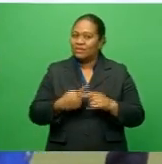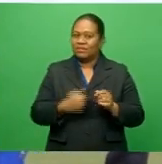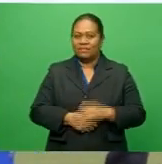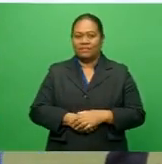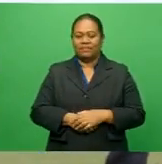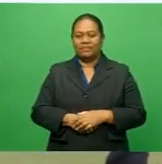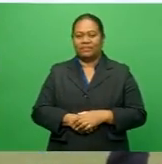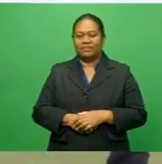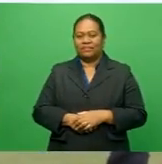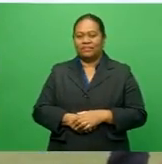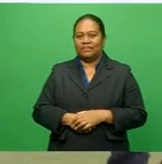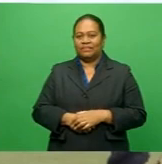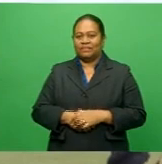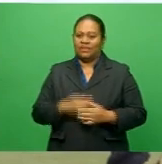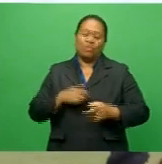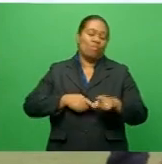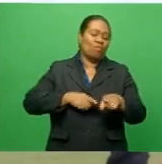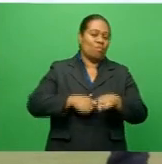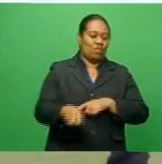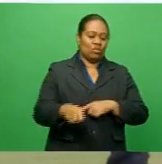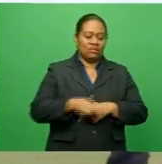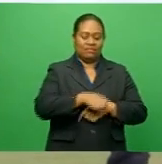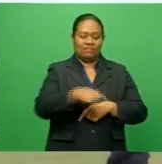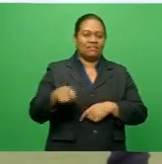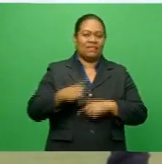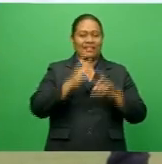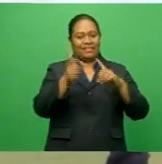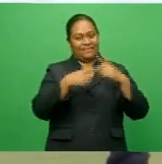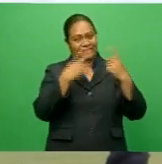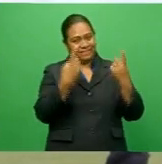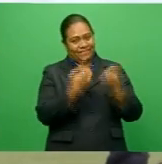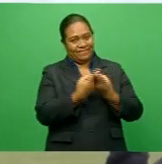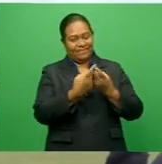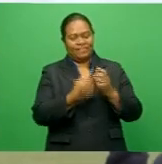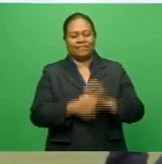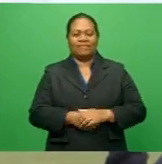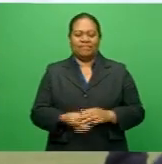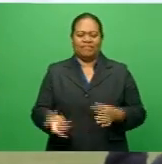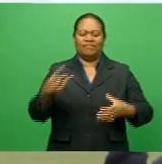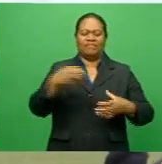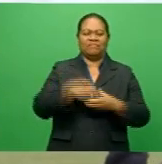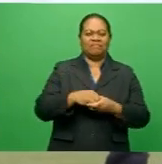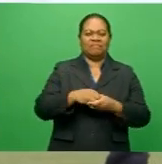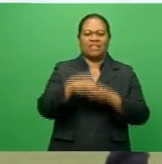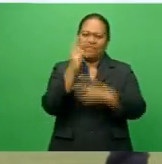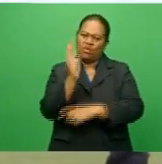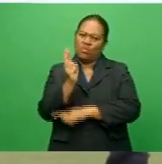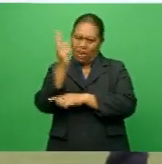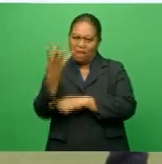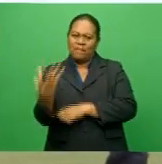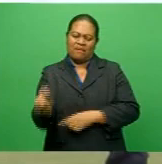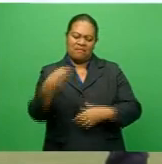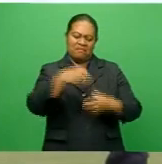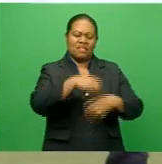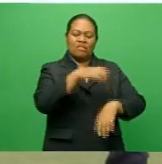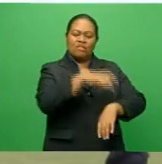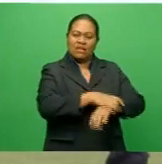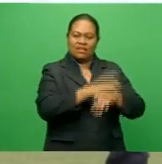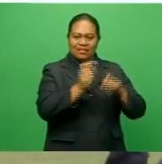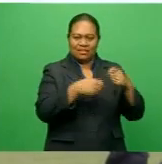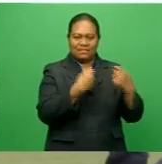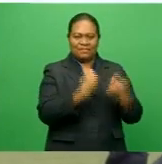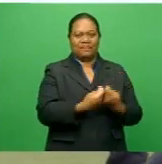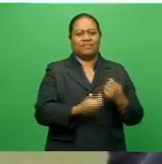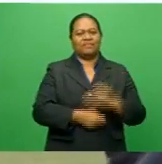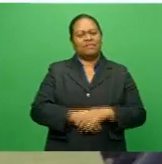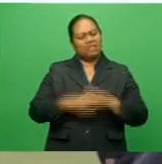majority of the district players, and players are represented in our country and they're playing for the police team. And I think the prepared